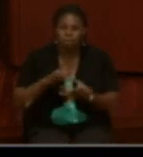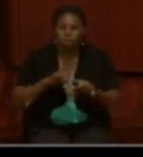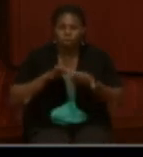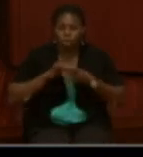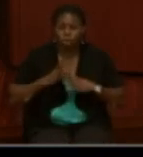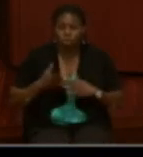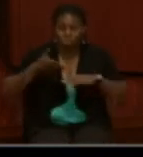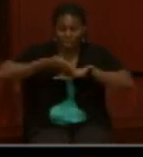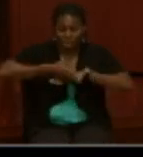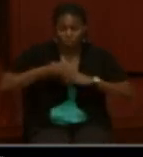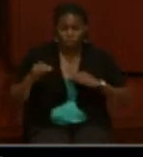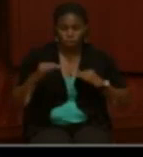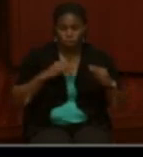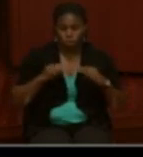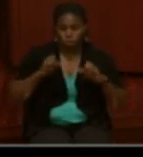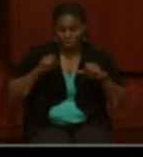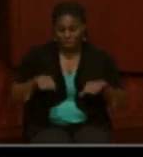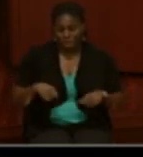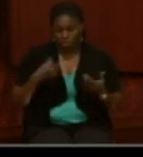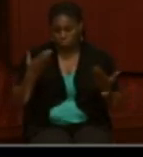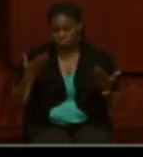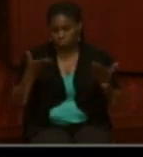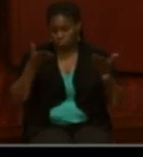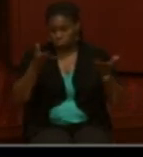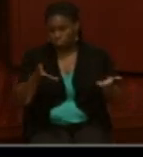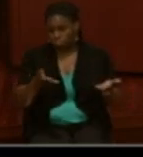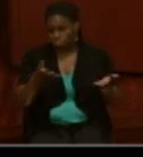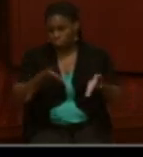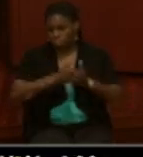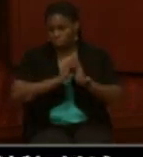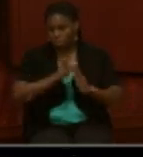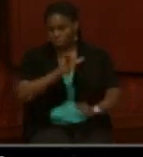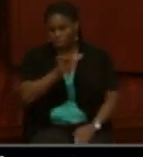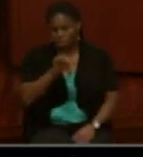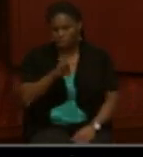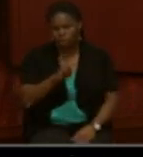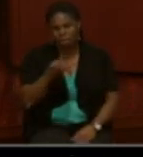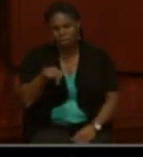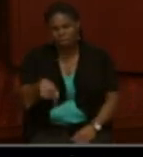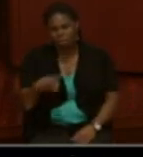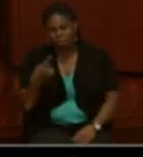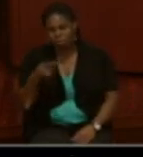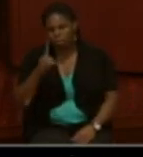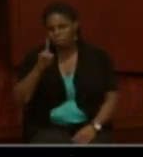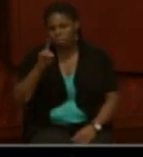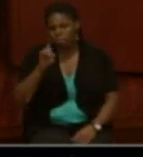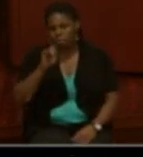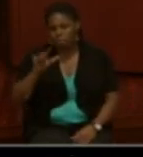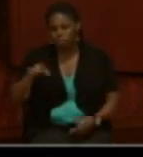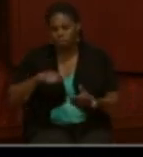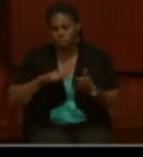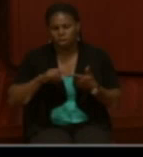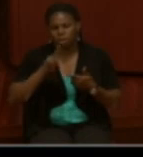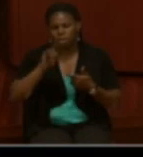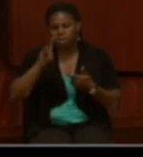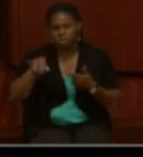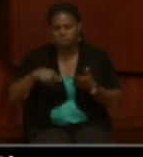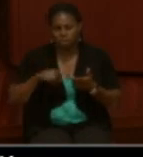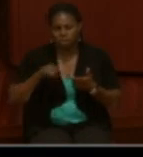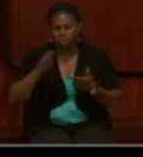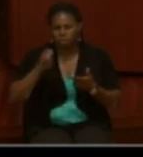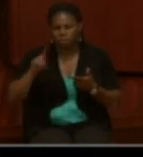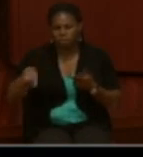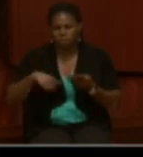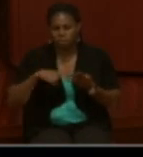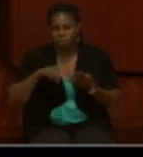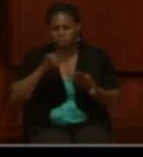claim to one of these commissions. But you had to be from one of the border states. it had to be Delaware, Kentucky, Maryland, Missouri, Tennessee,